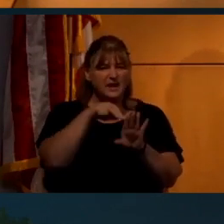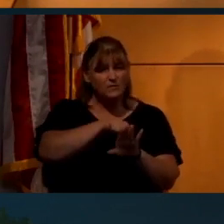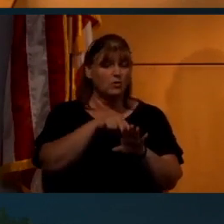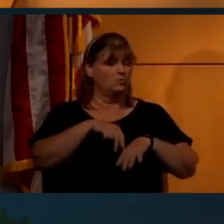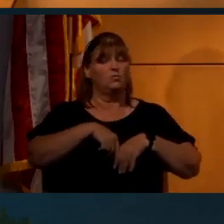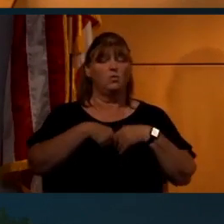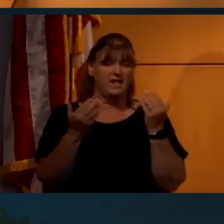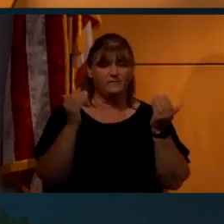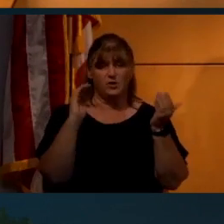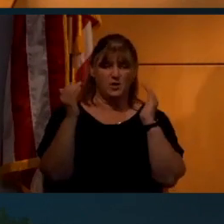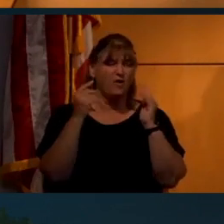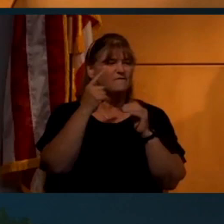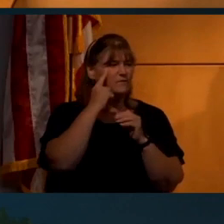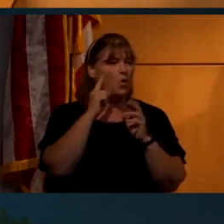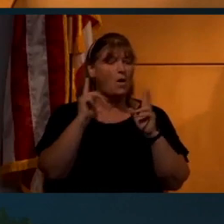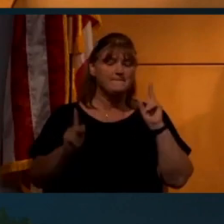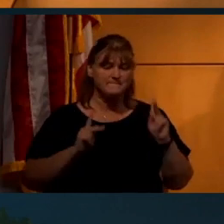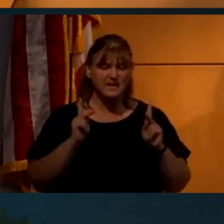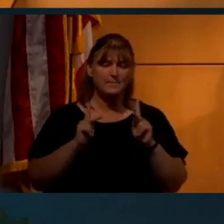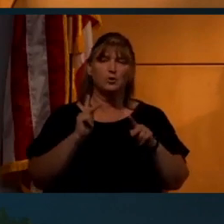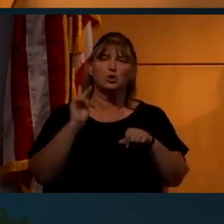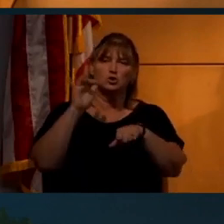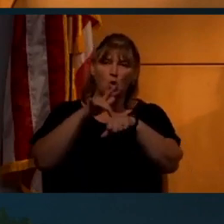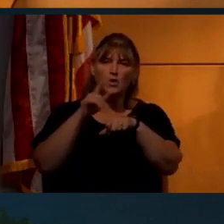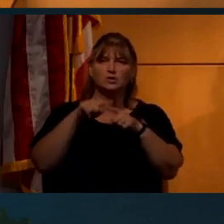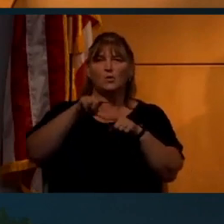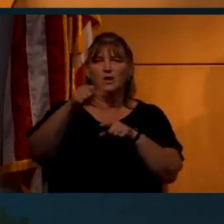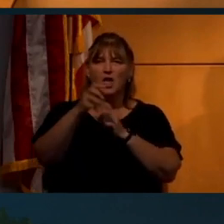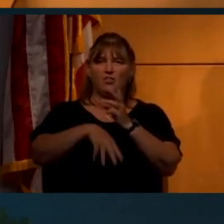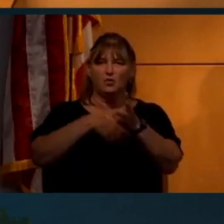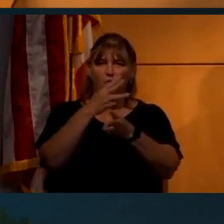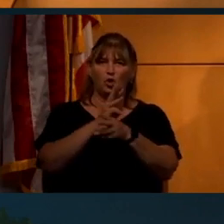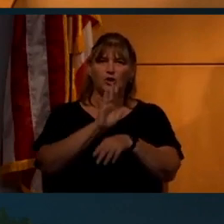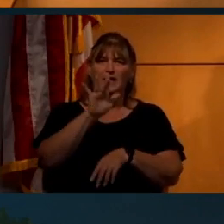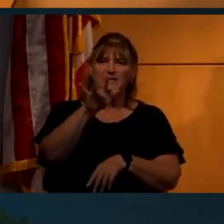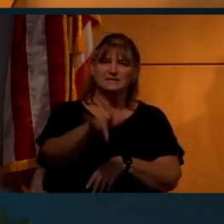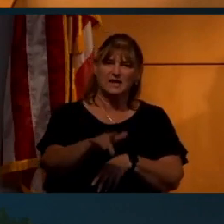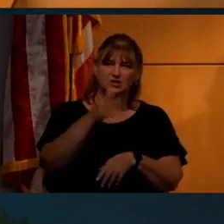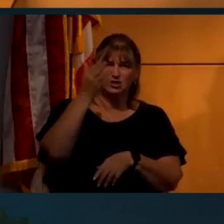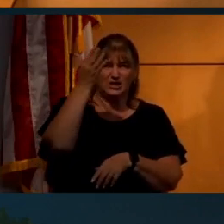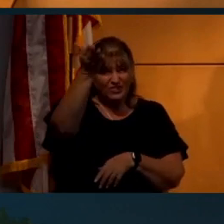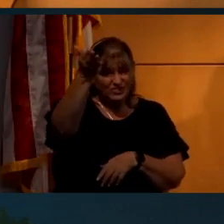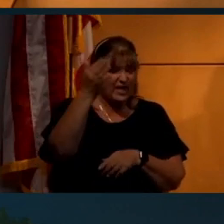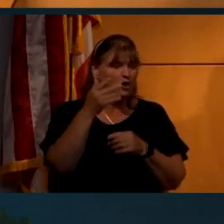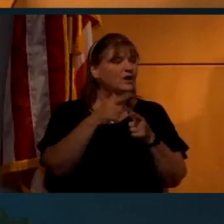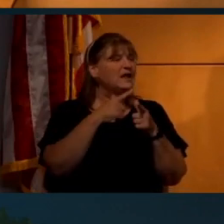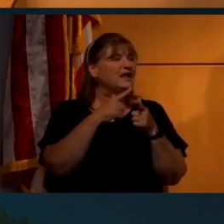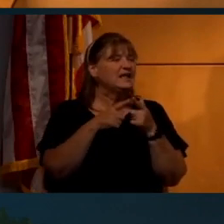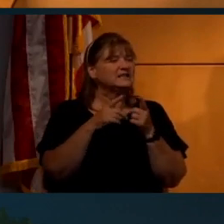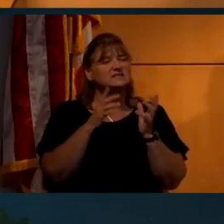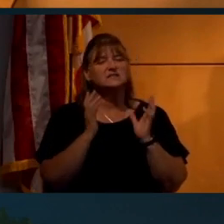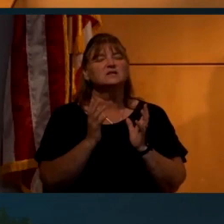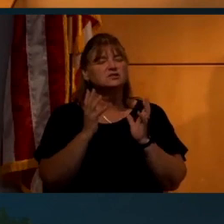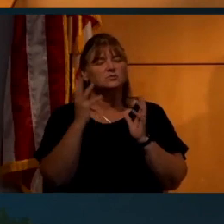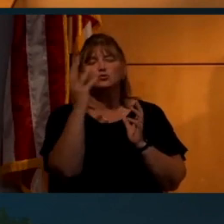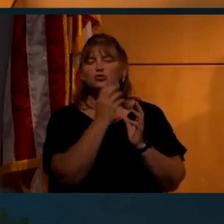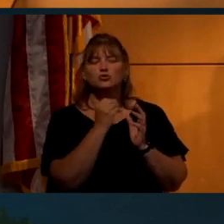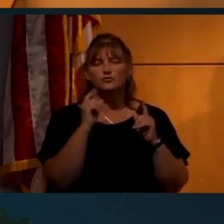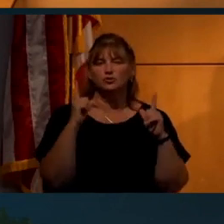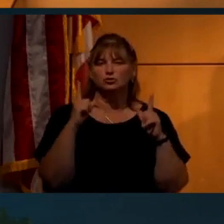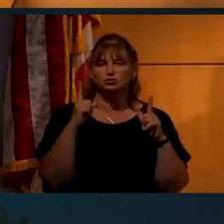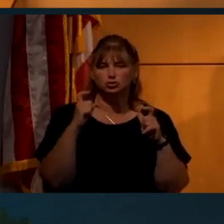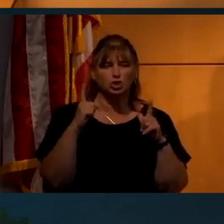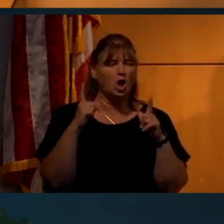whatever word you want to use for humanity, going to another world and setting foot there. Uh, it is such a gorgeous shot,